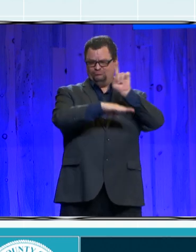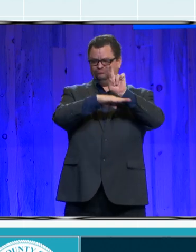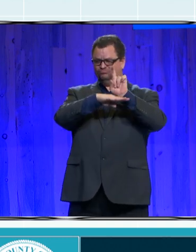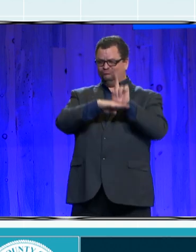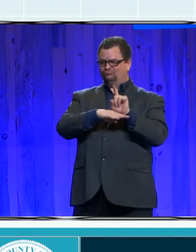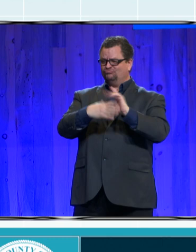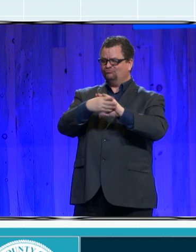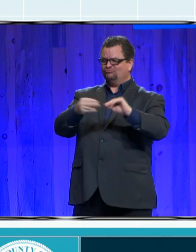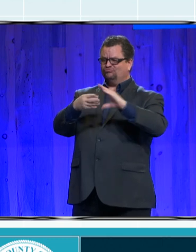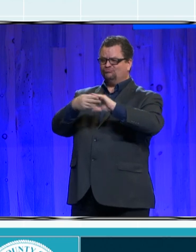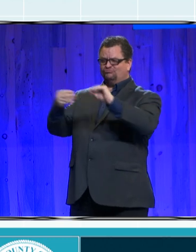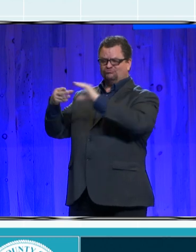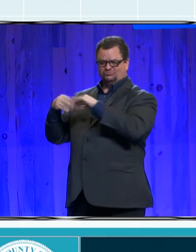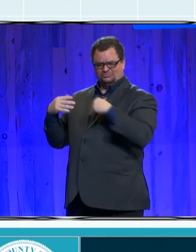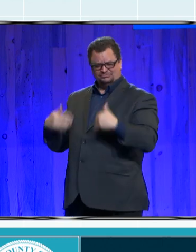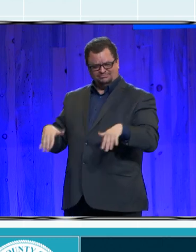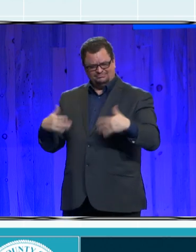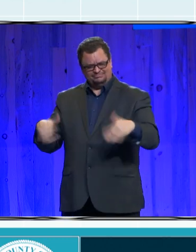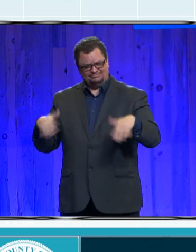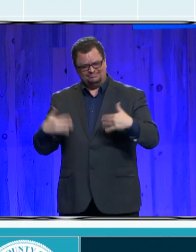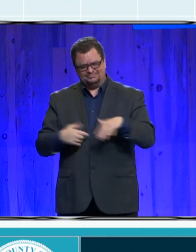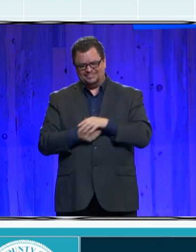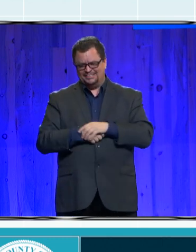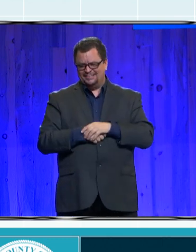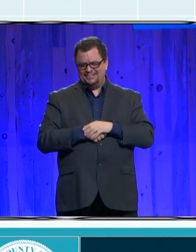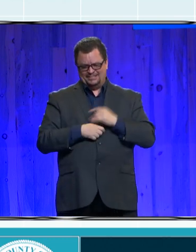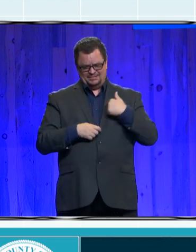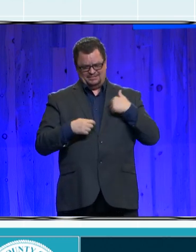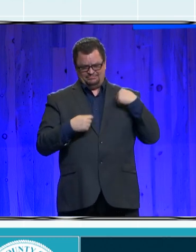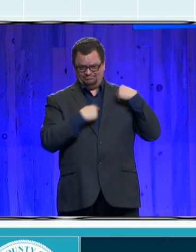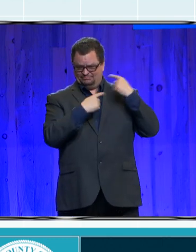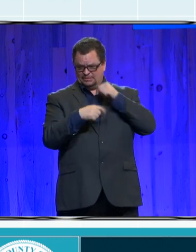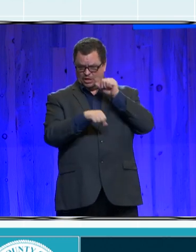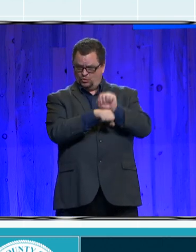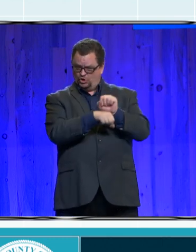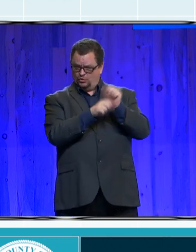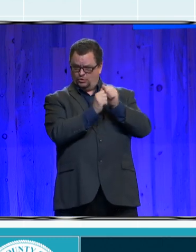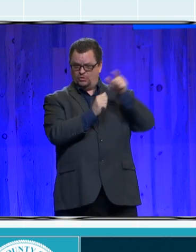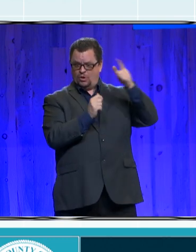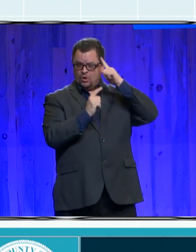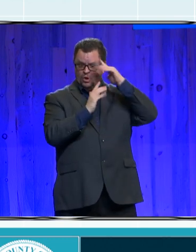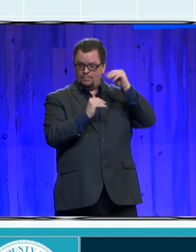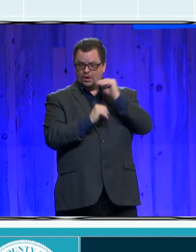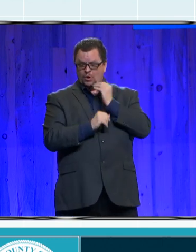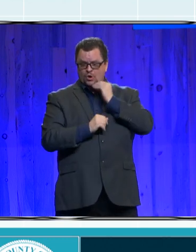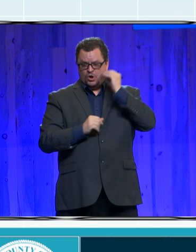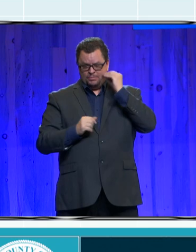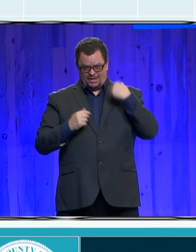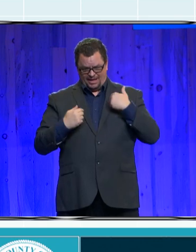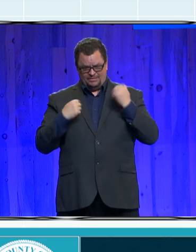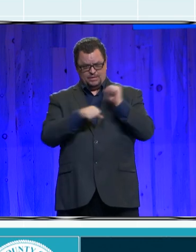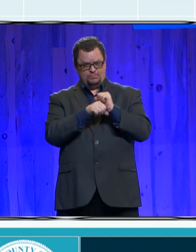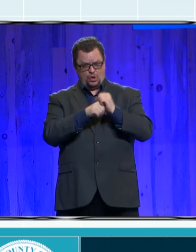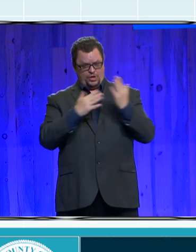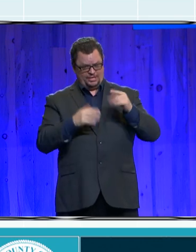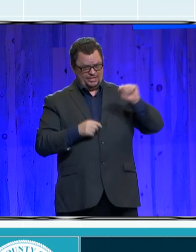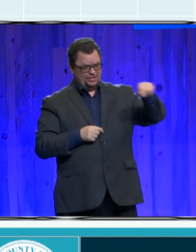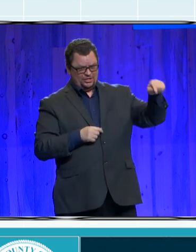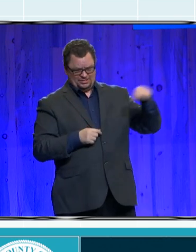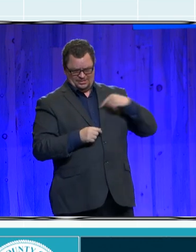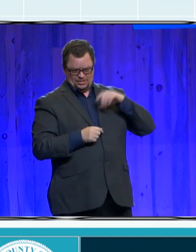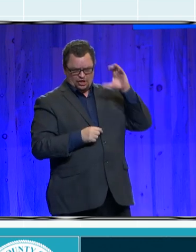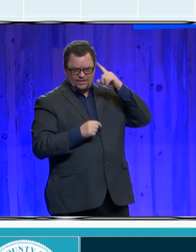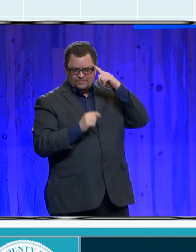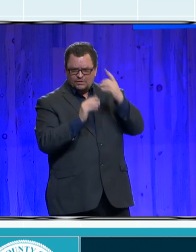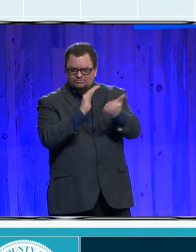Home, I'm needing a few employees at the Chamber of Commerce. So I am always looking for talent. So thank you.